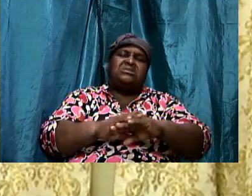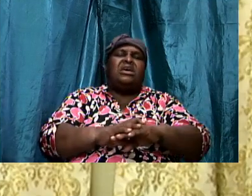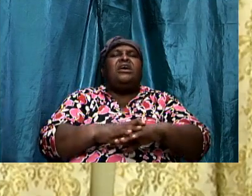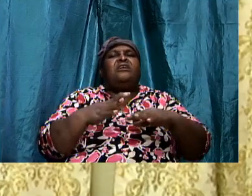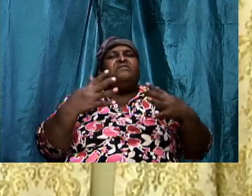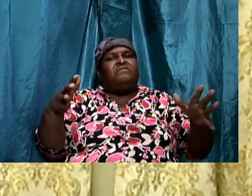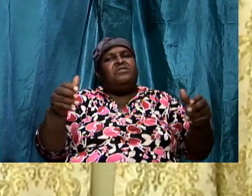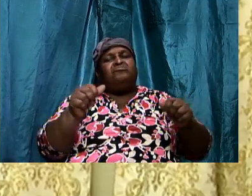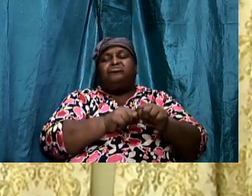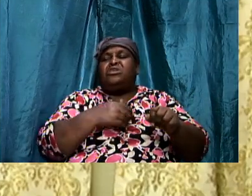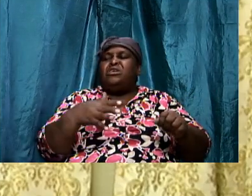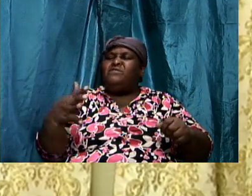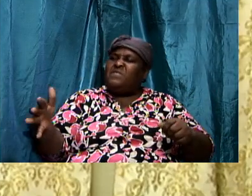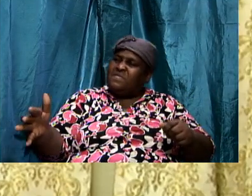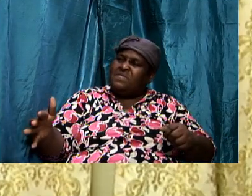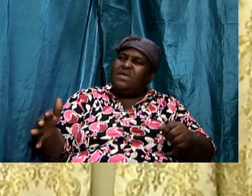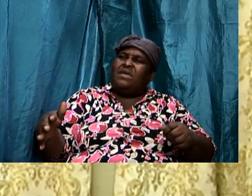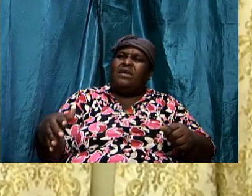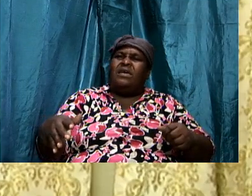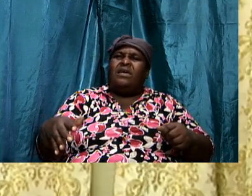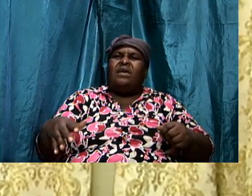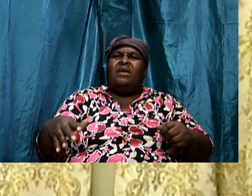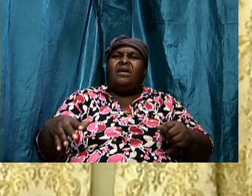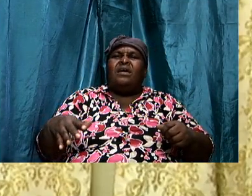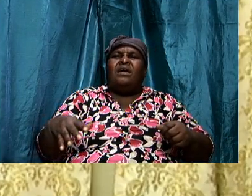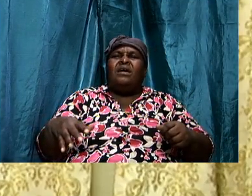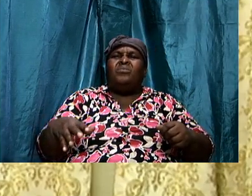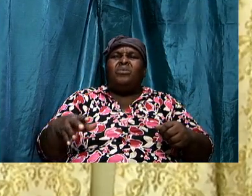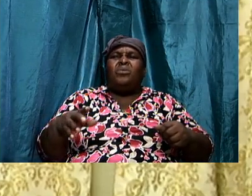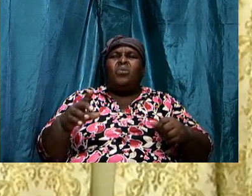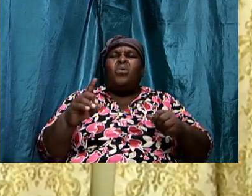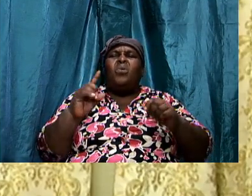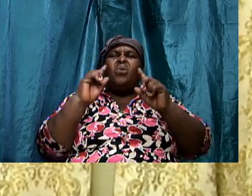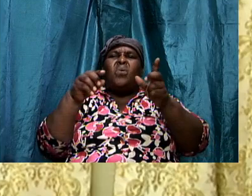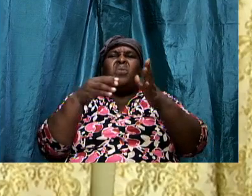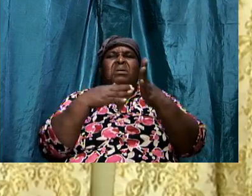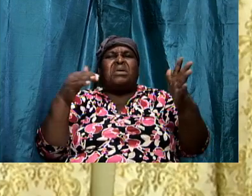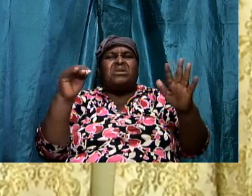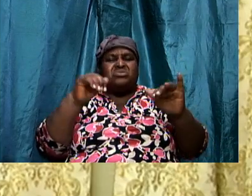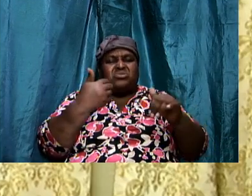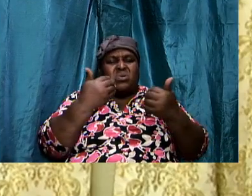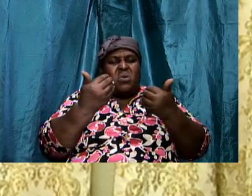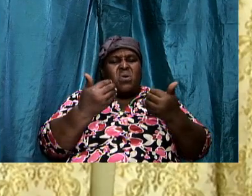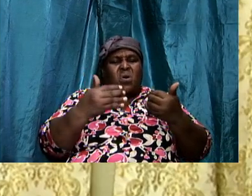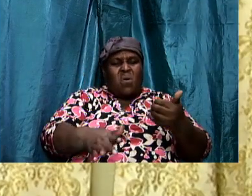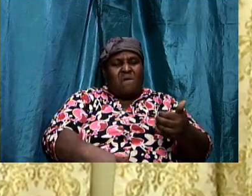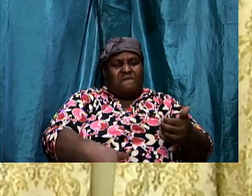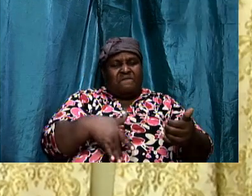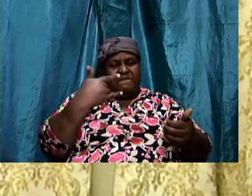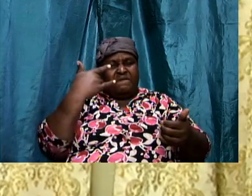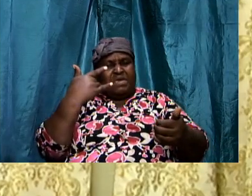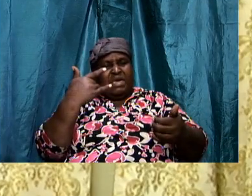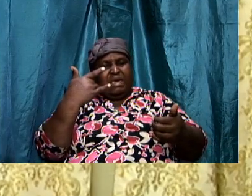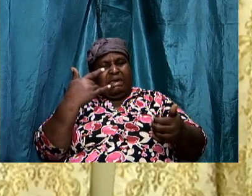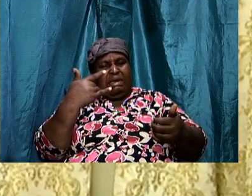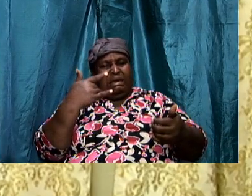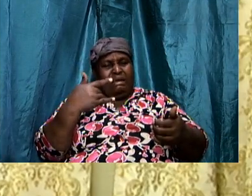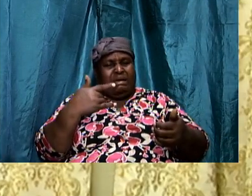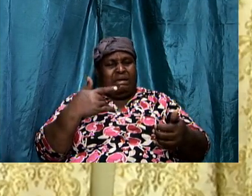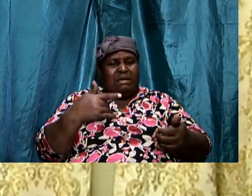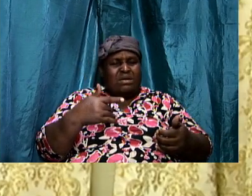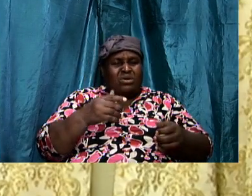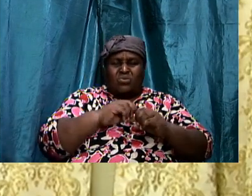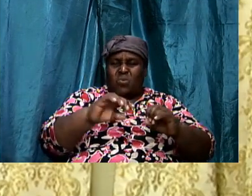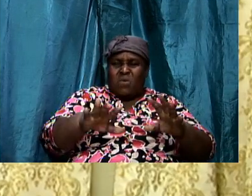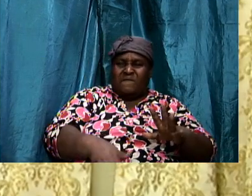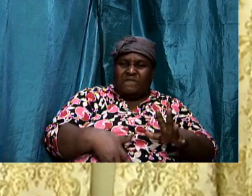everything. And we fight against how we feel. That we don't feel to read this morning. Or we don't feel to read today. We don't feel